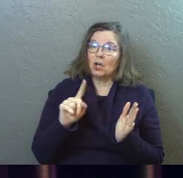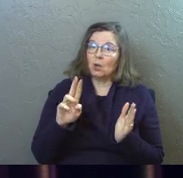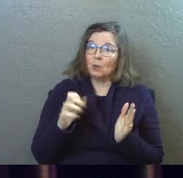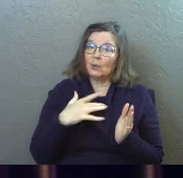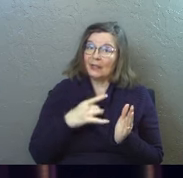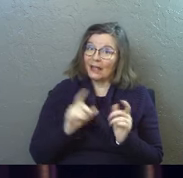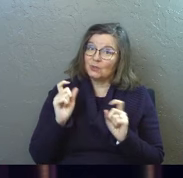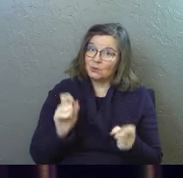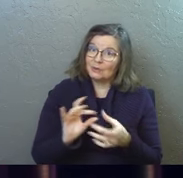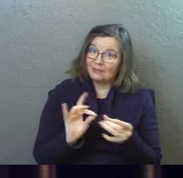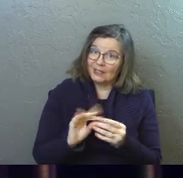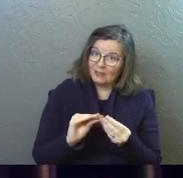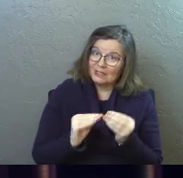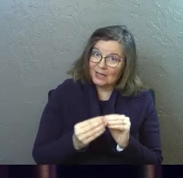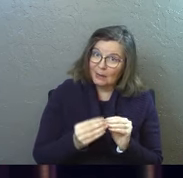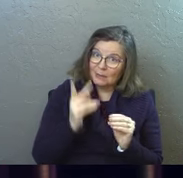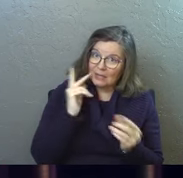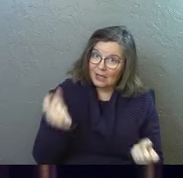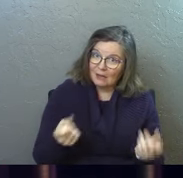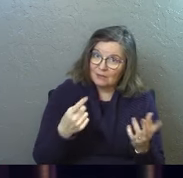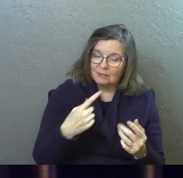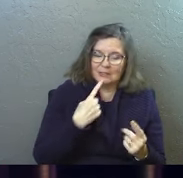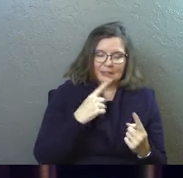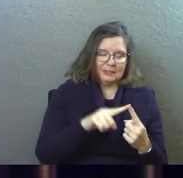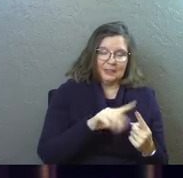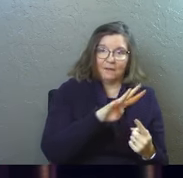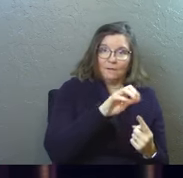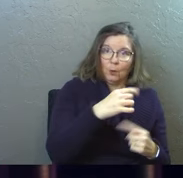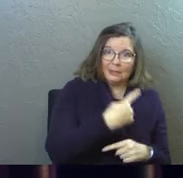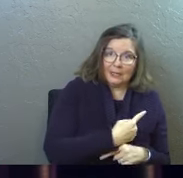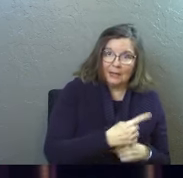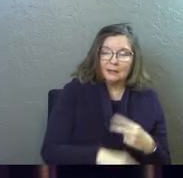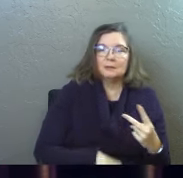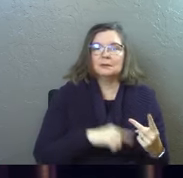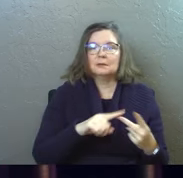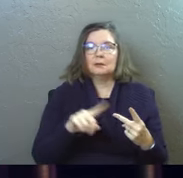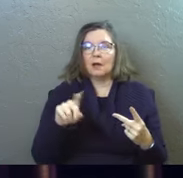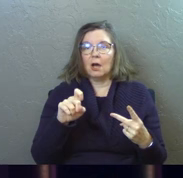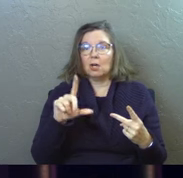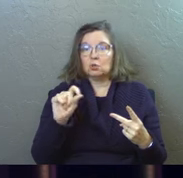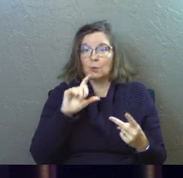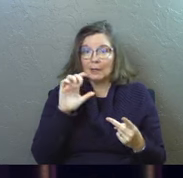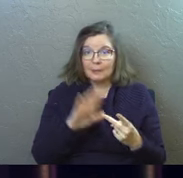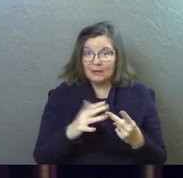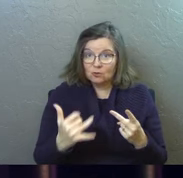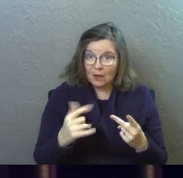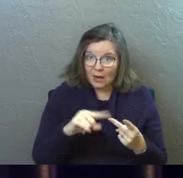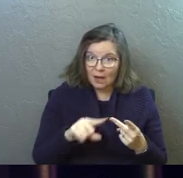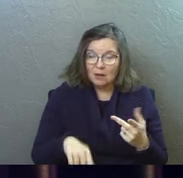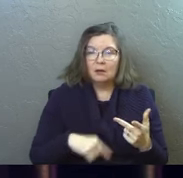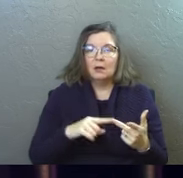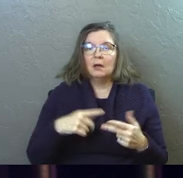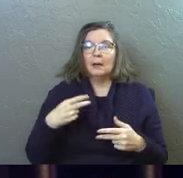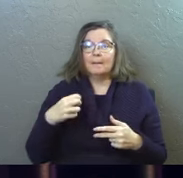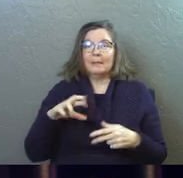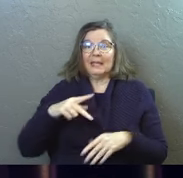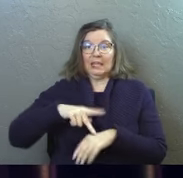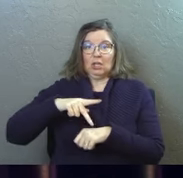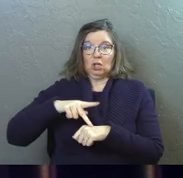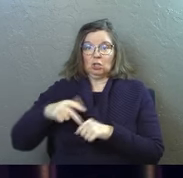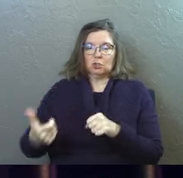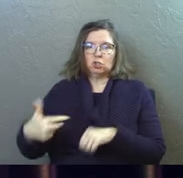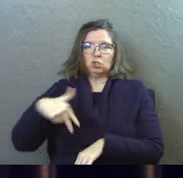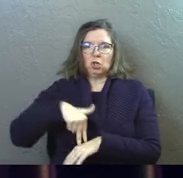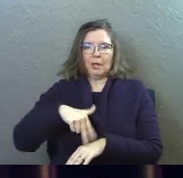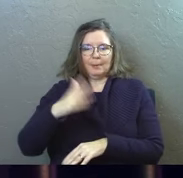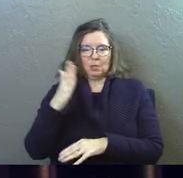to give us numbers. Yes. He gave us 40 days. He's giving us 120 believers right now. Peter stood up and